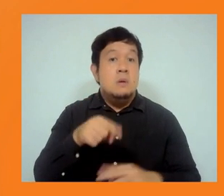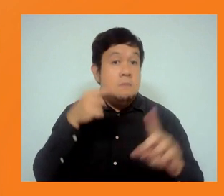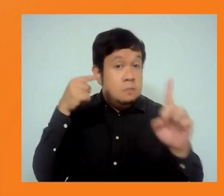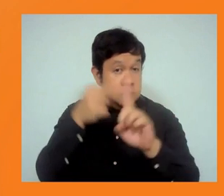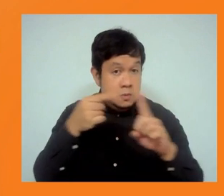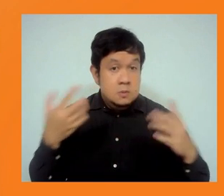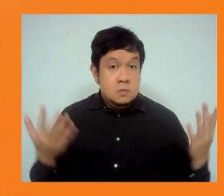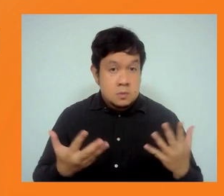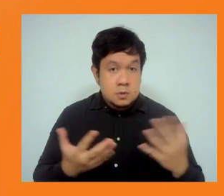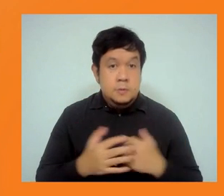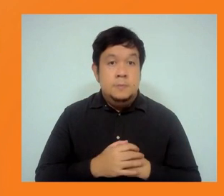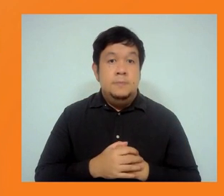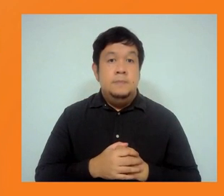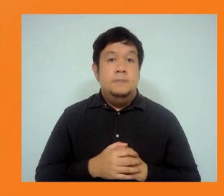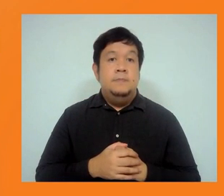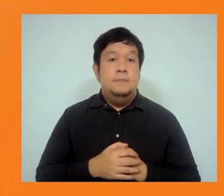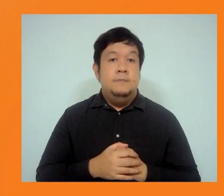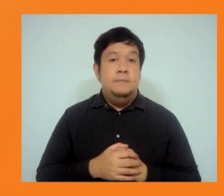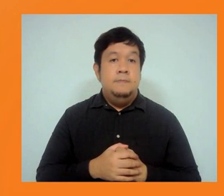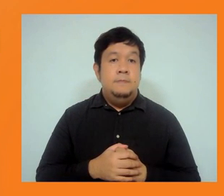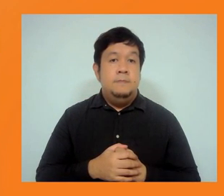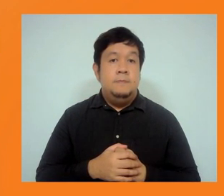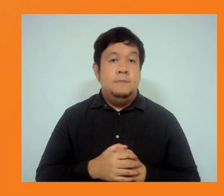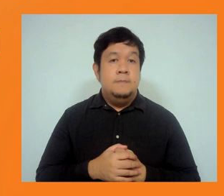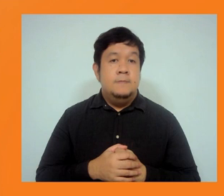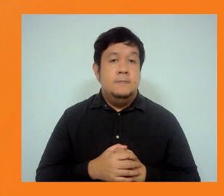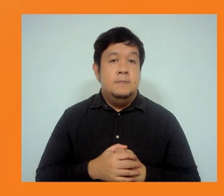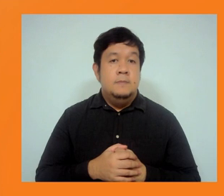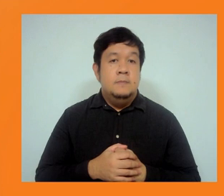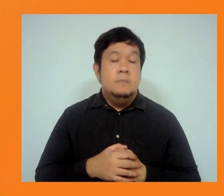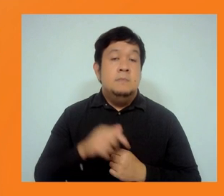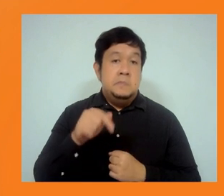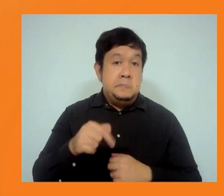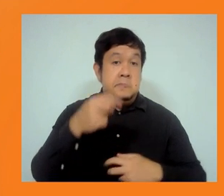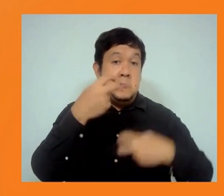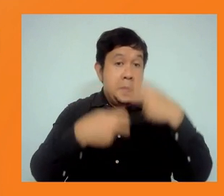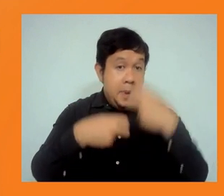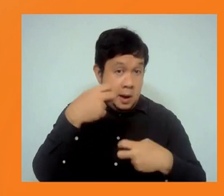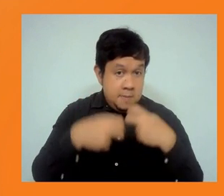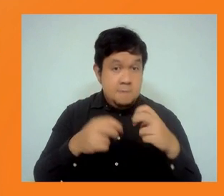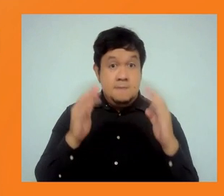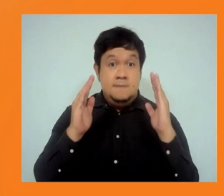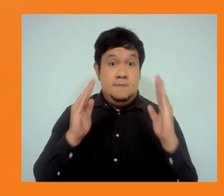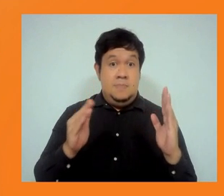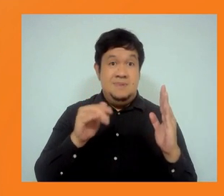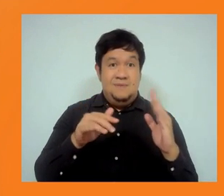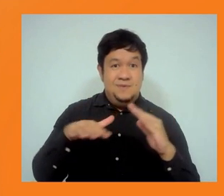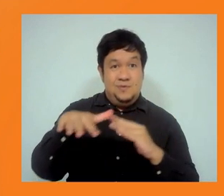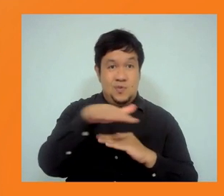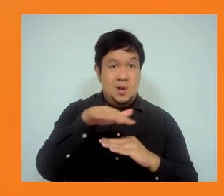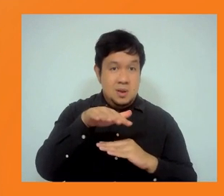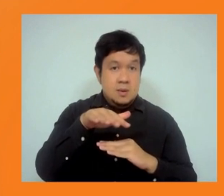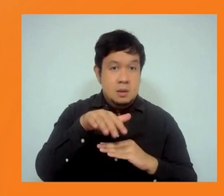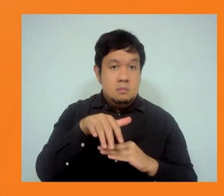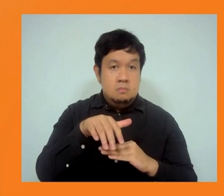others was on the gaps between the national regulations and the policy of